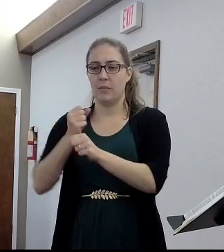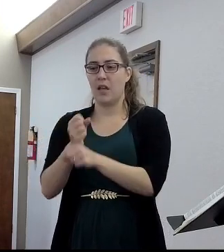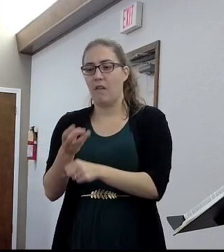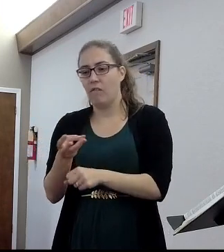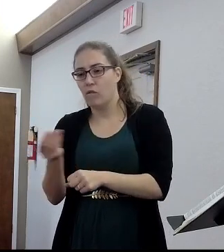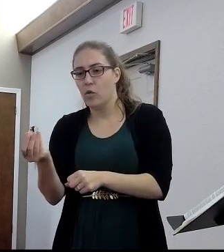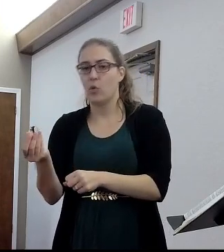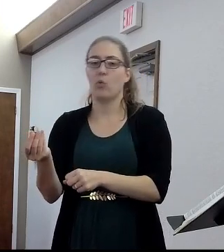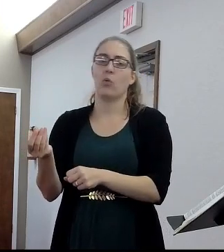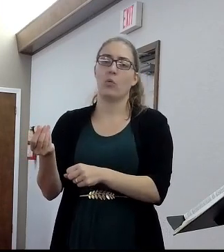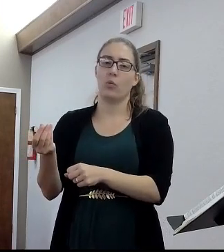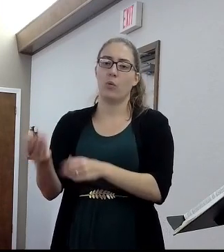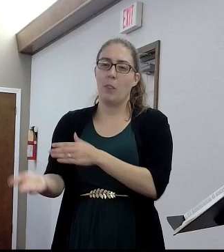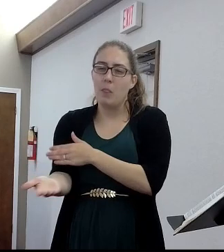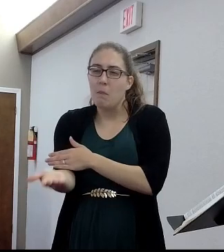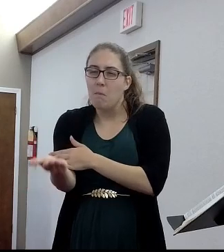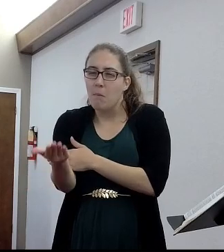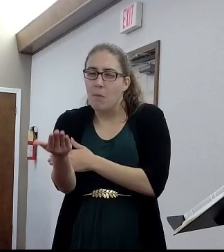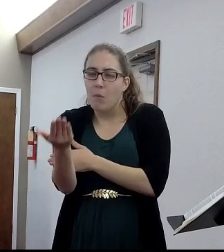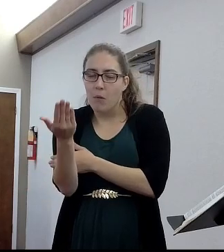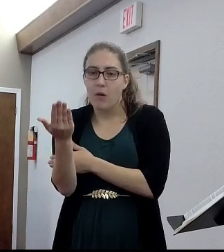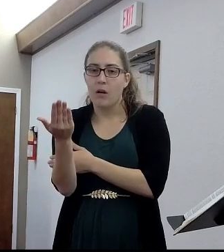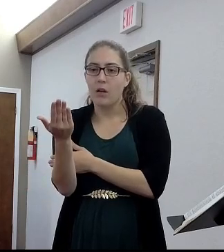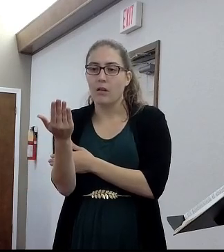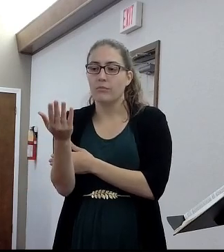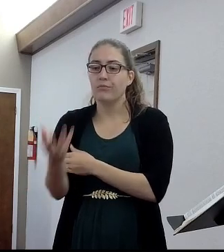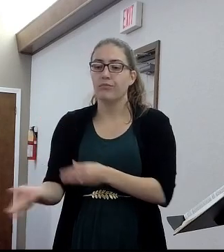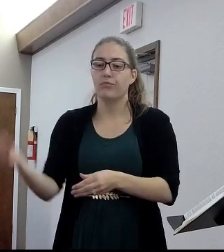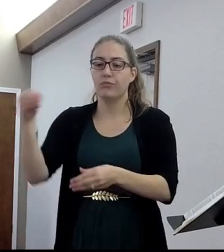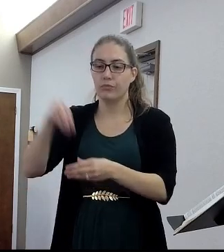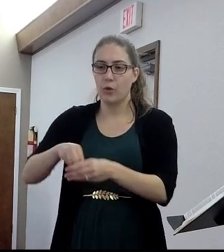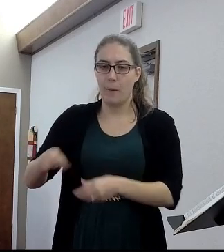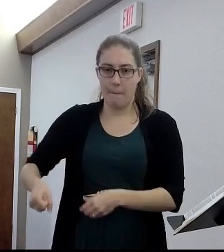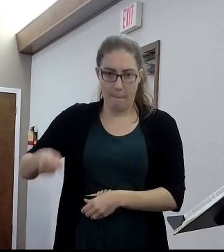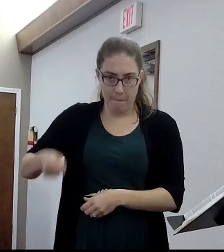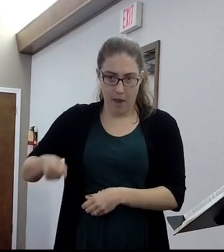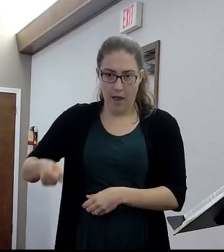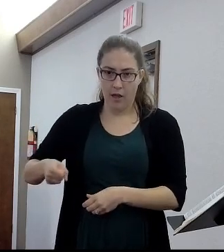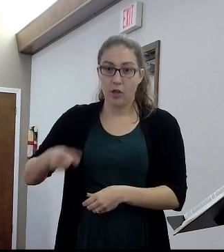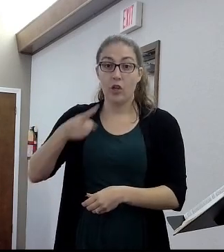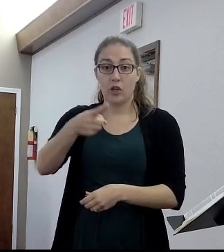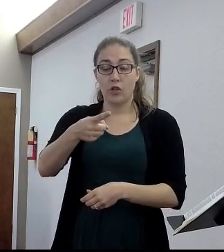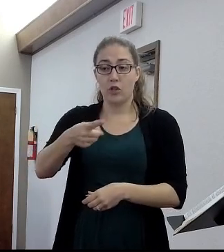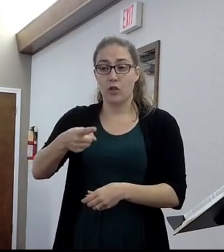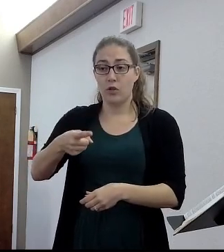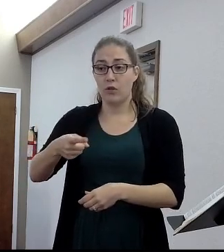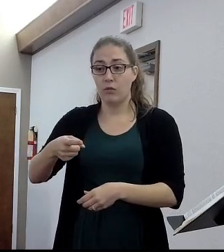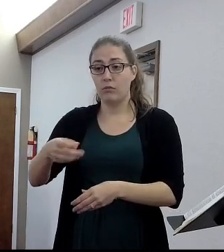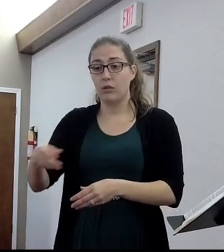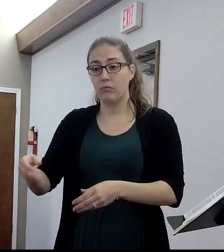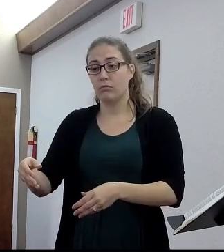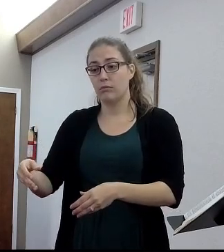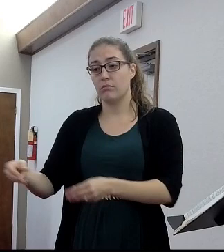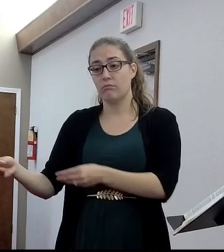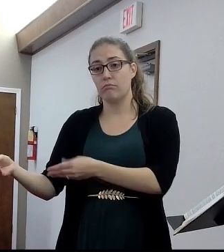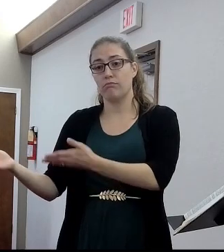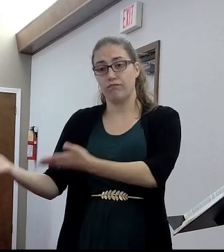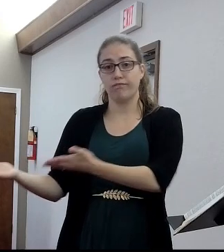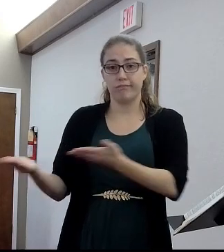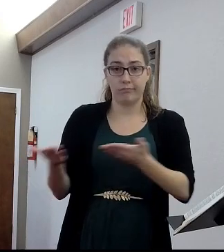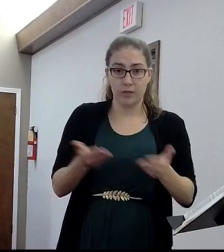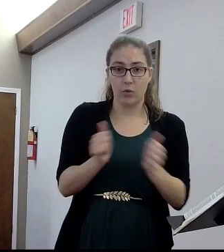lobes and would have put it in some sacks. And that's what you would have had all day in what you would have called a purse back then.